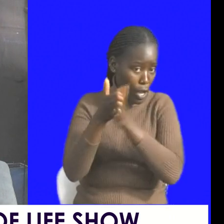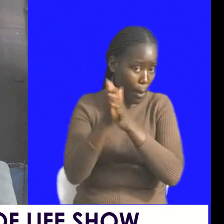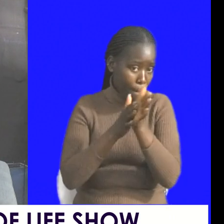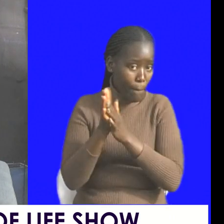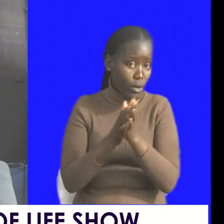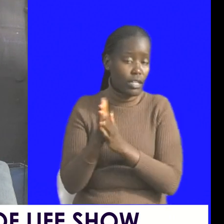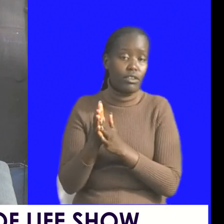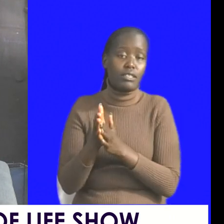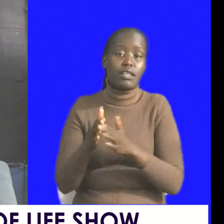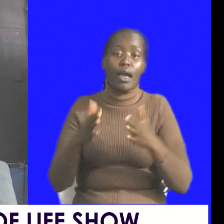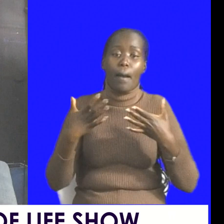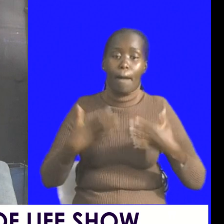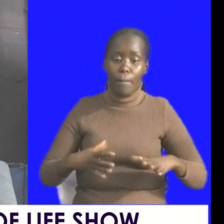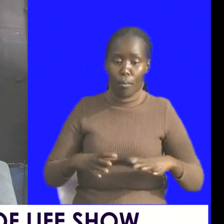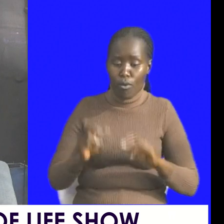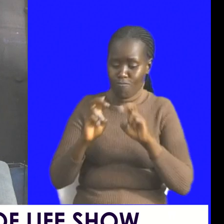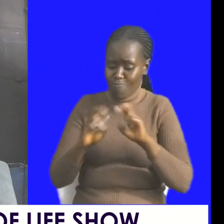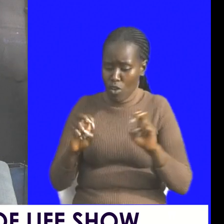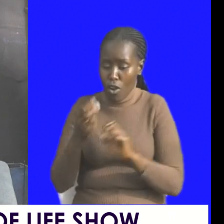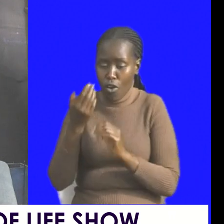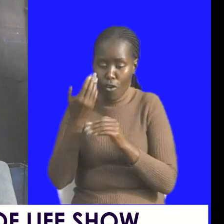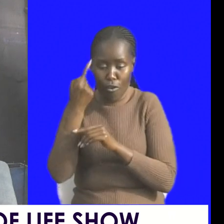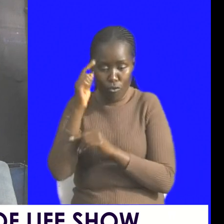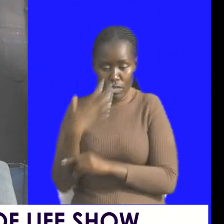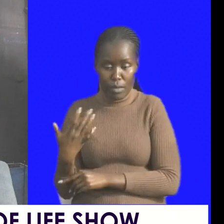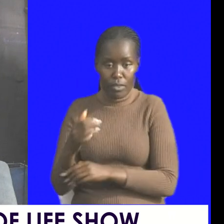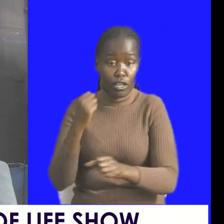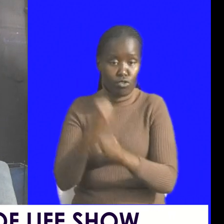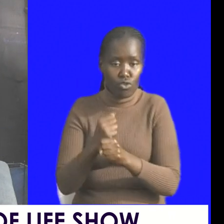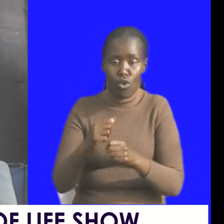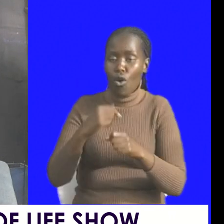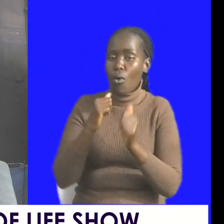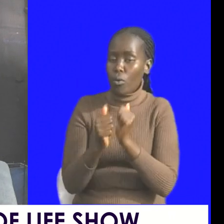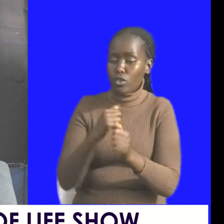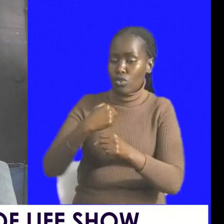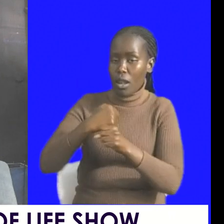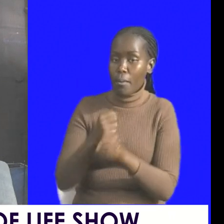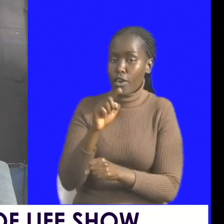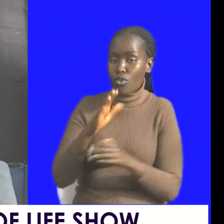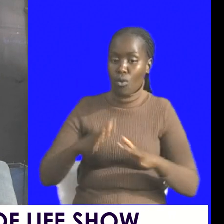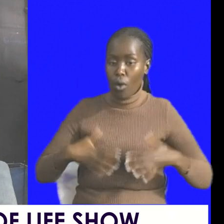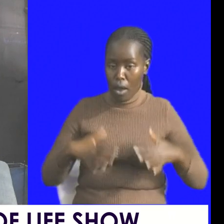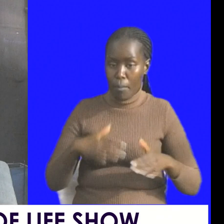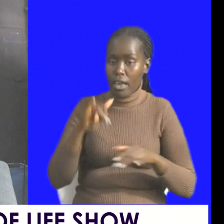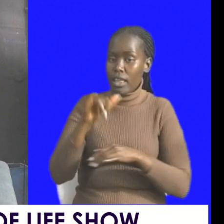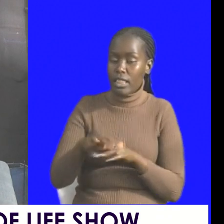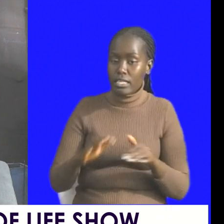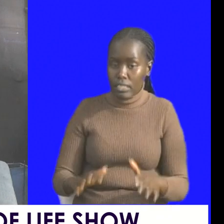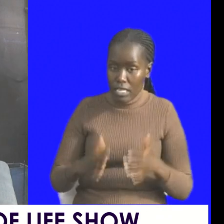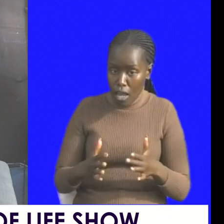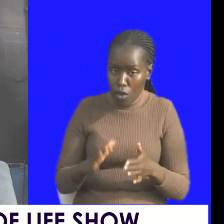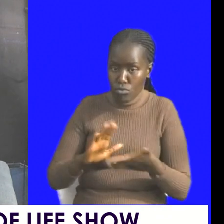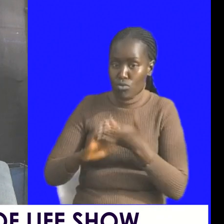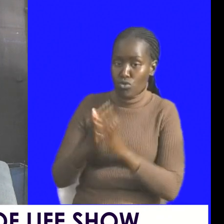why don't you look for something to do that will make you happy that is how to be mentally fit for